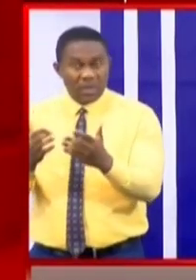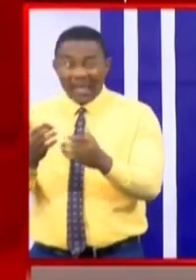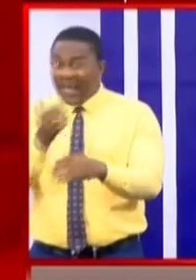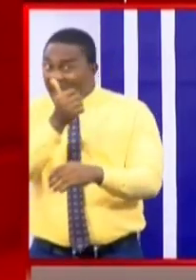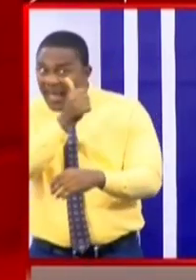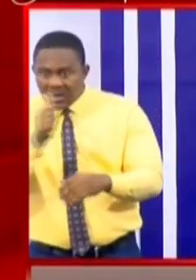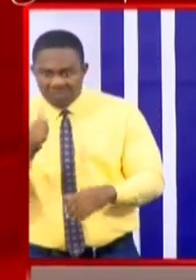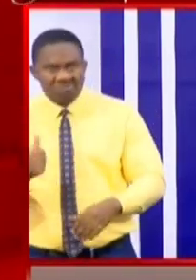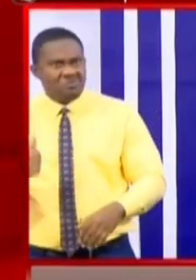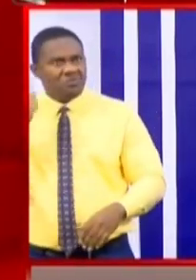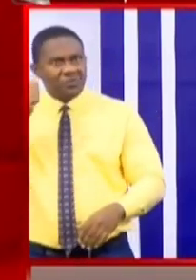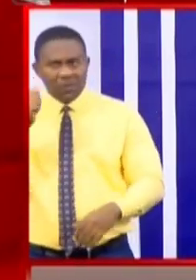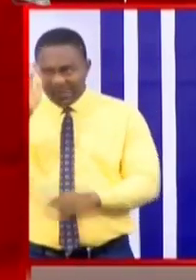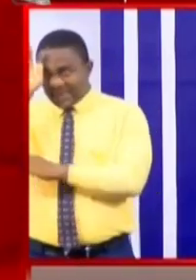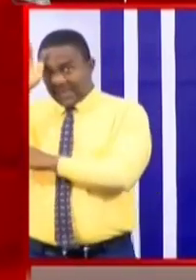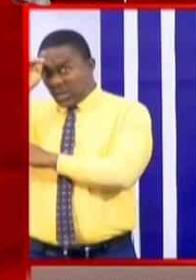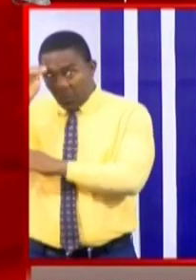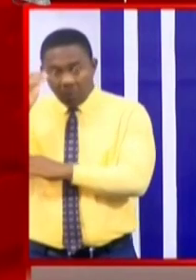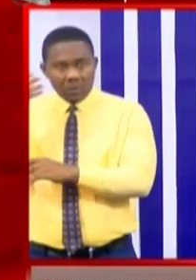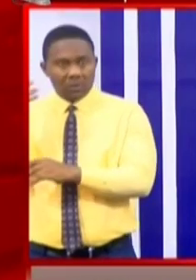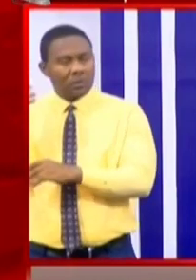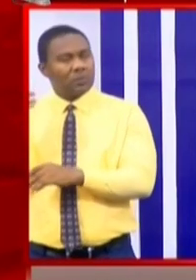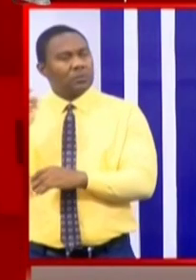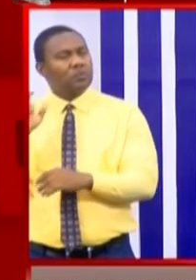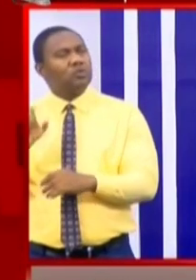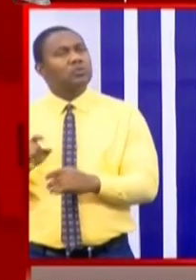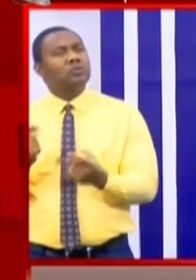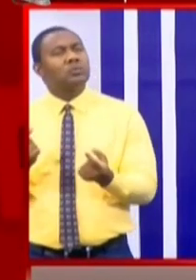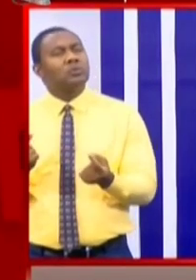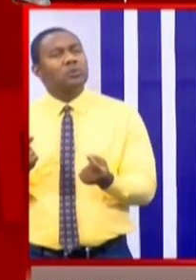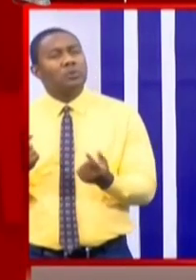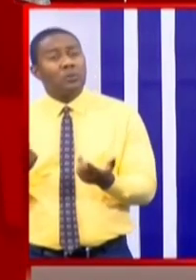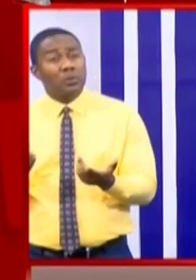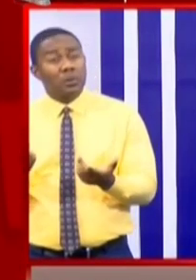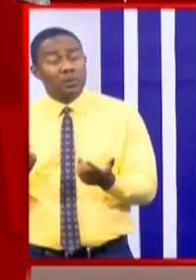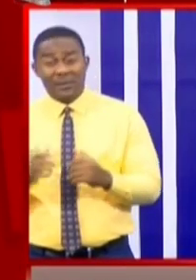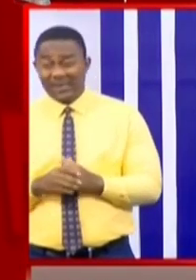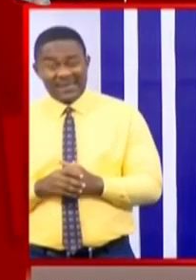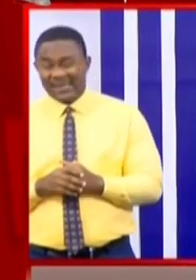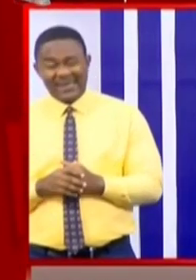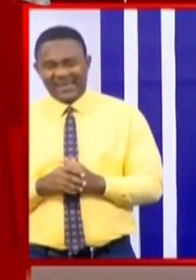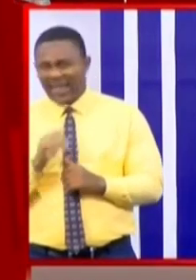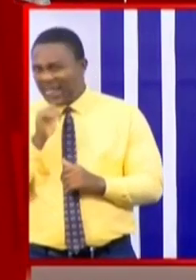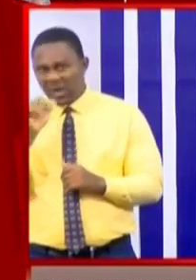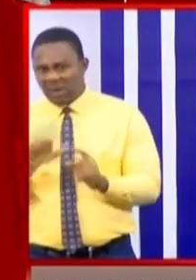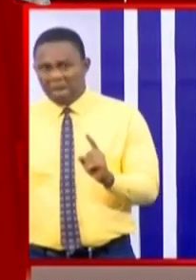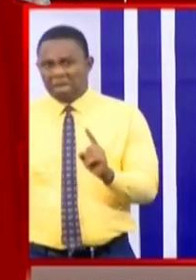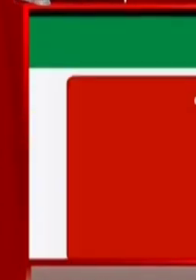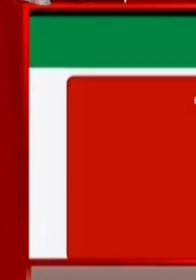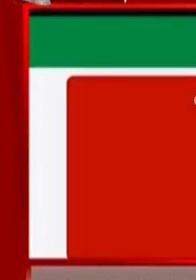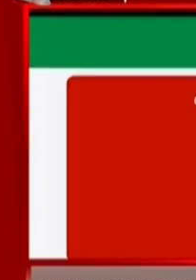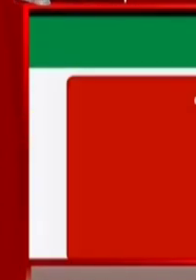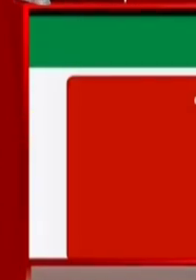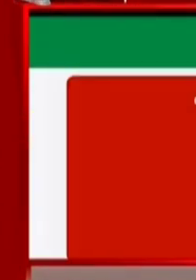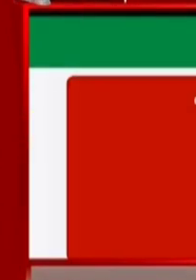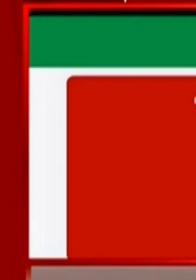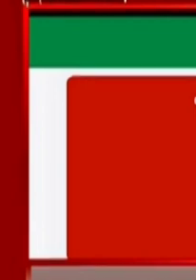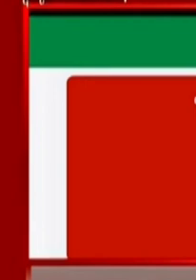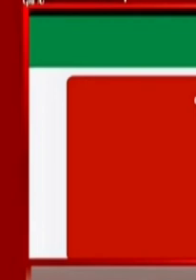not comply with these restrictions don't have to be beaten or subjected to something humane.